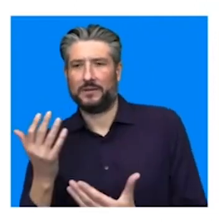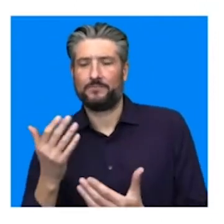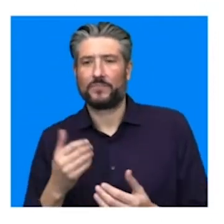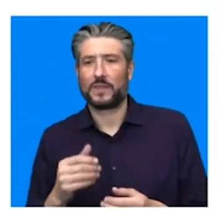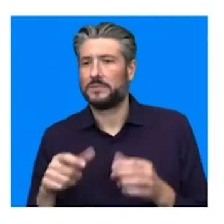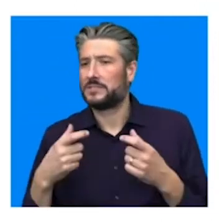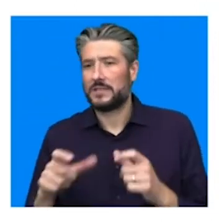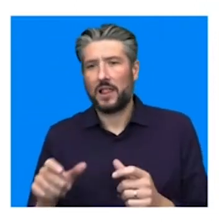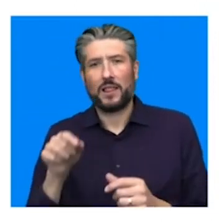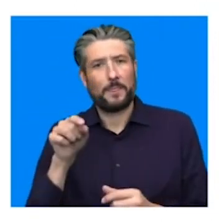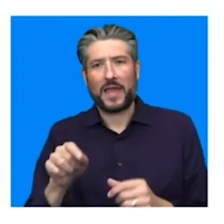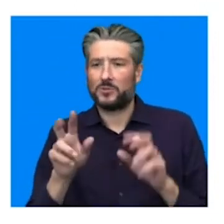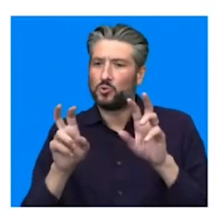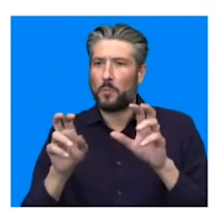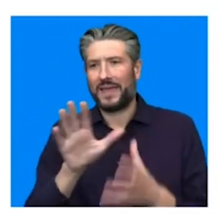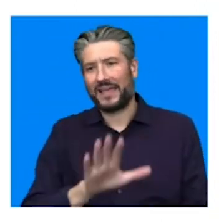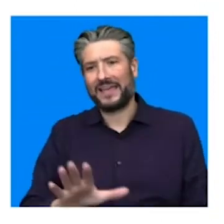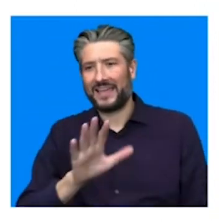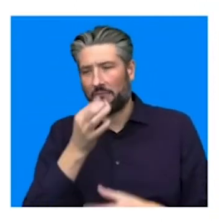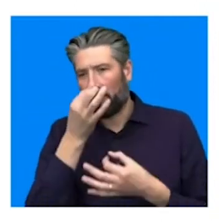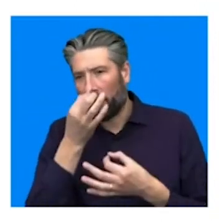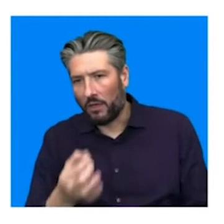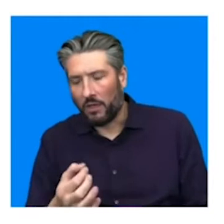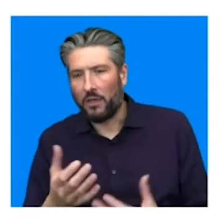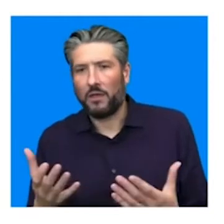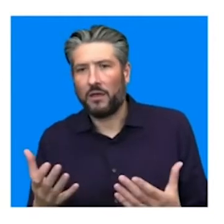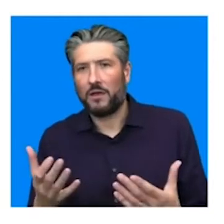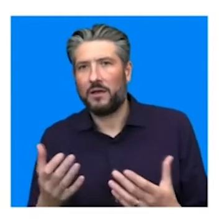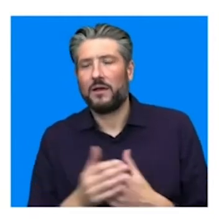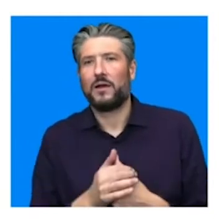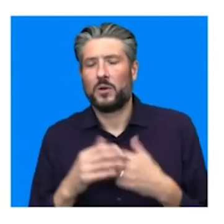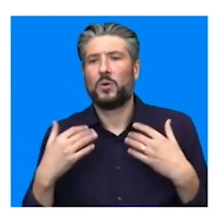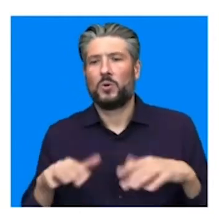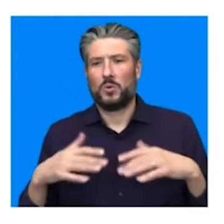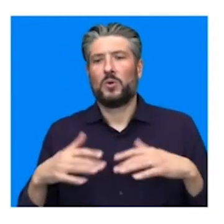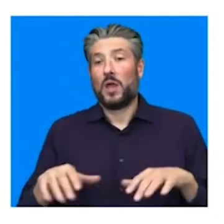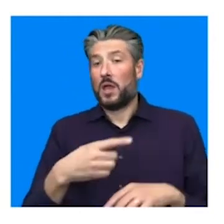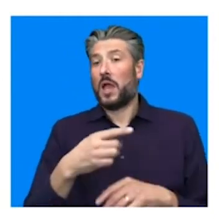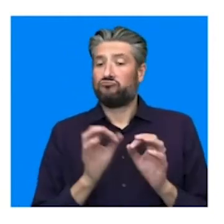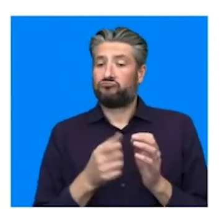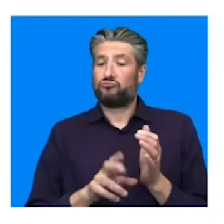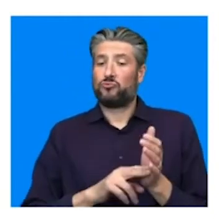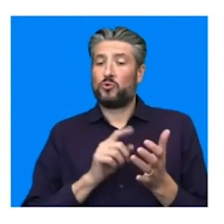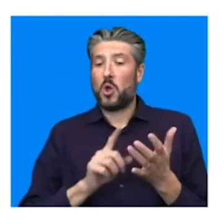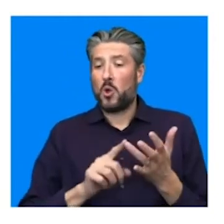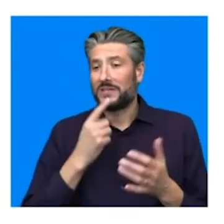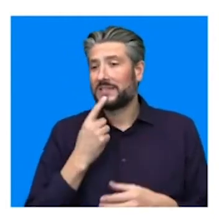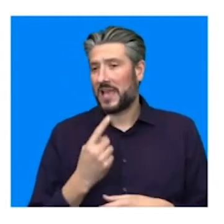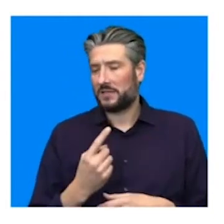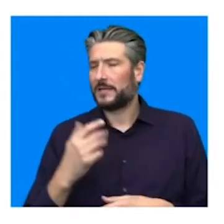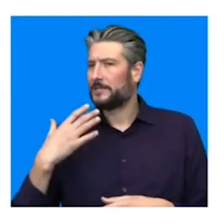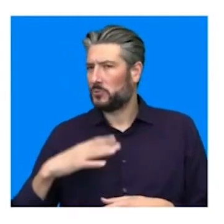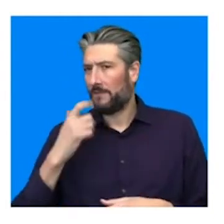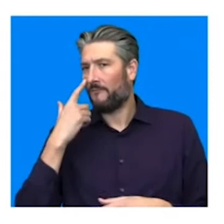area. And it's not one of those things. It also, as Bruno said, there's this kind of balance that needs to be